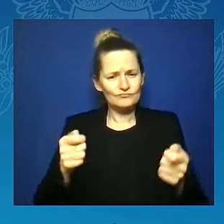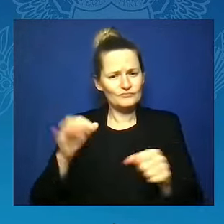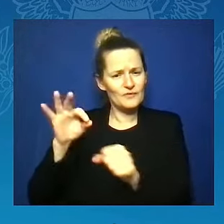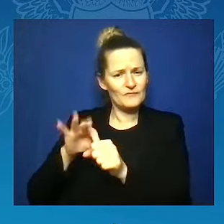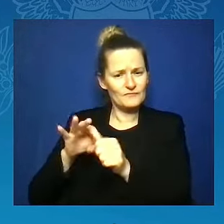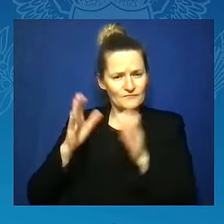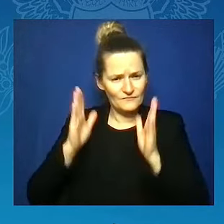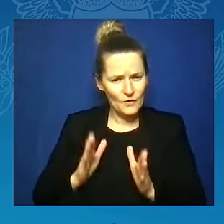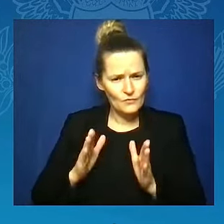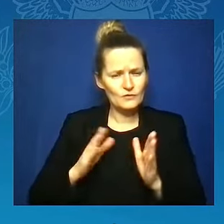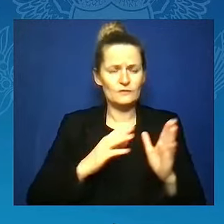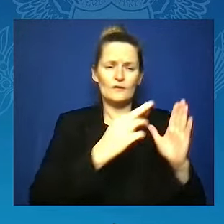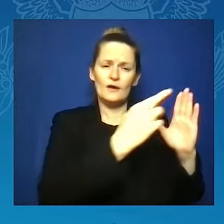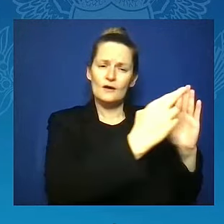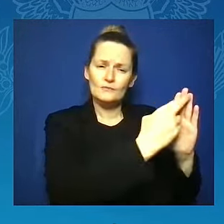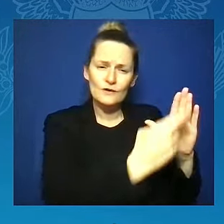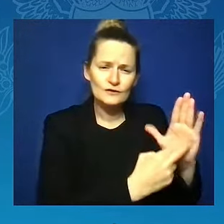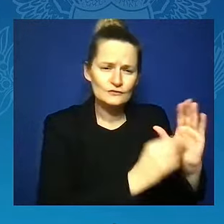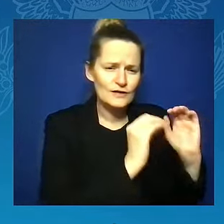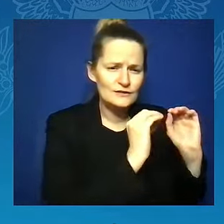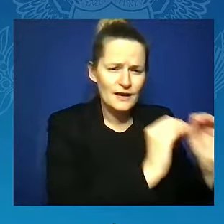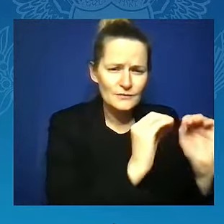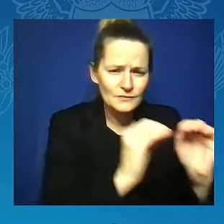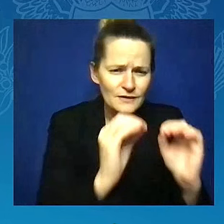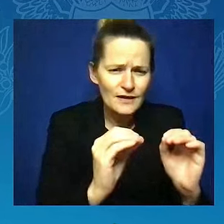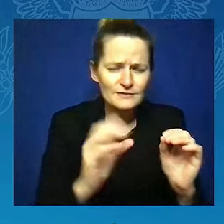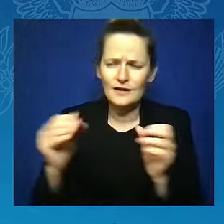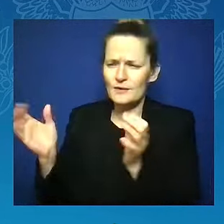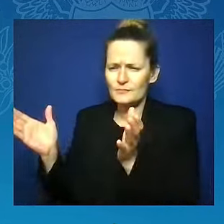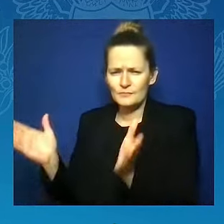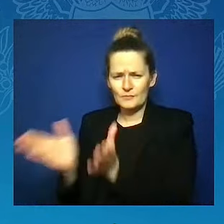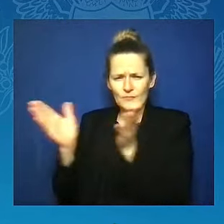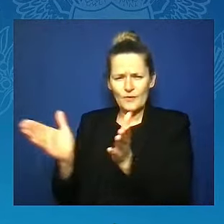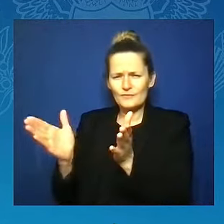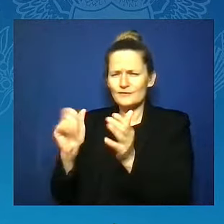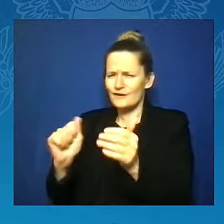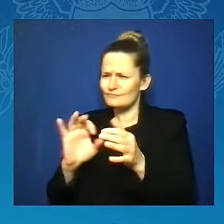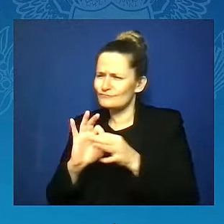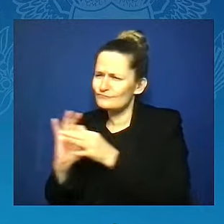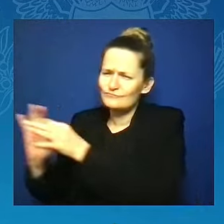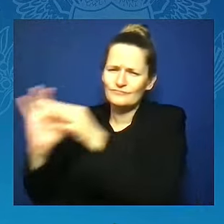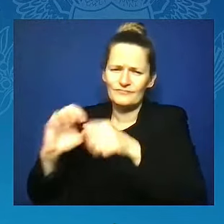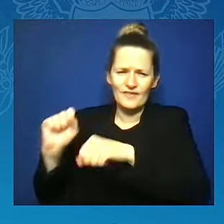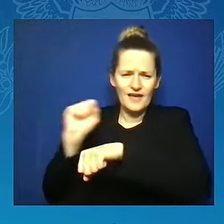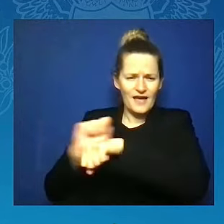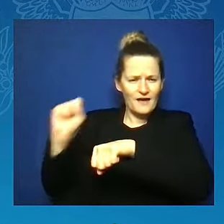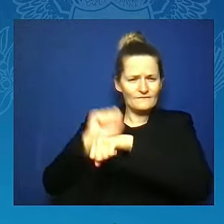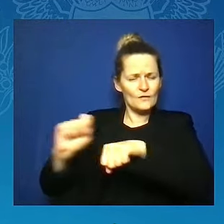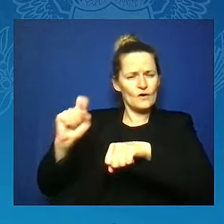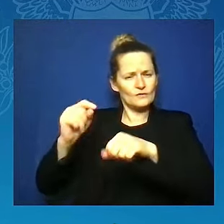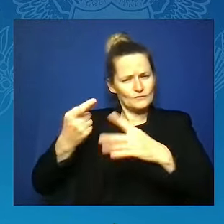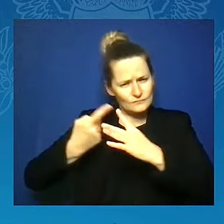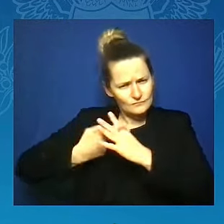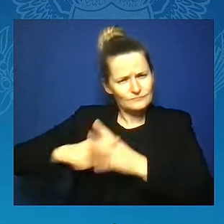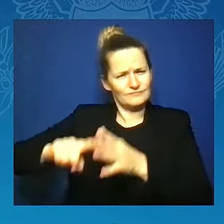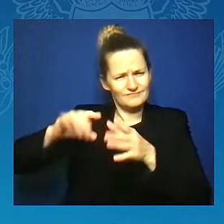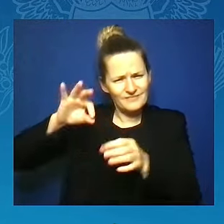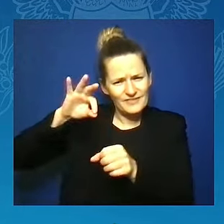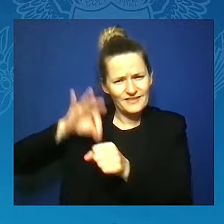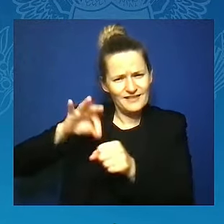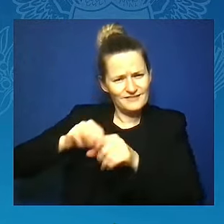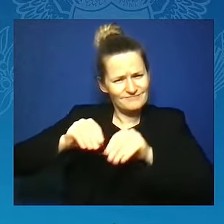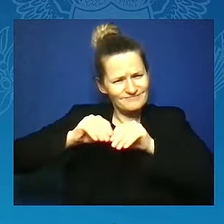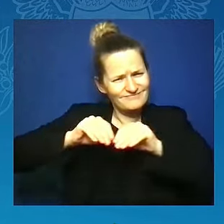to get coordinated efforts to get out the vote. We are stronger together.